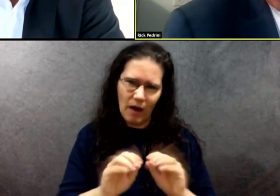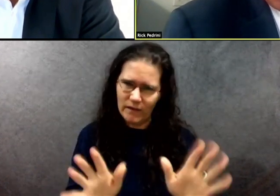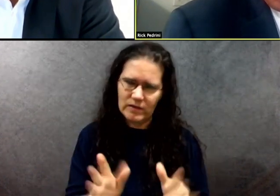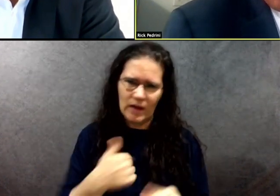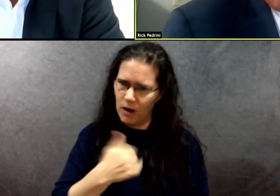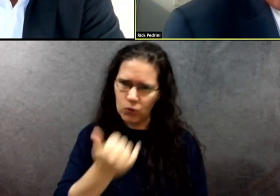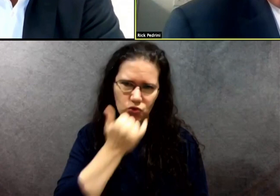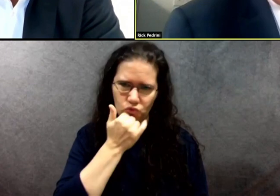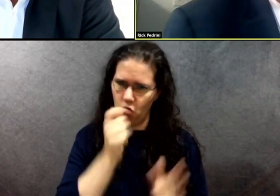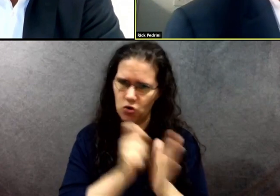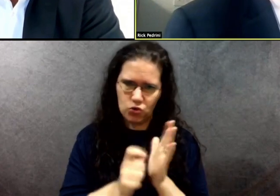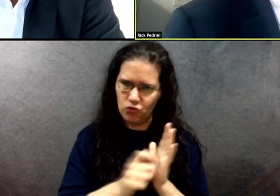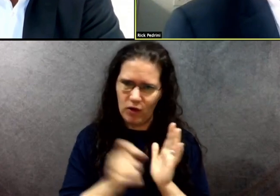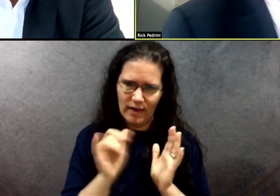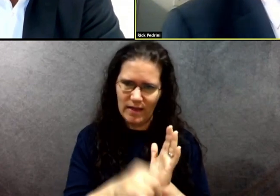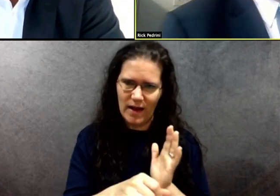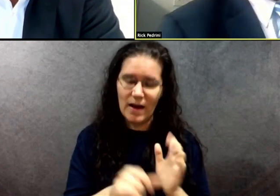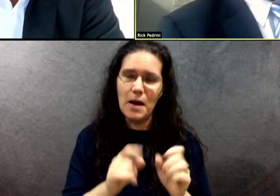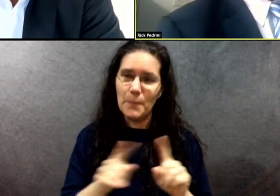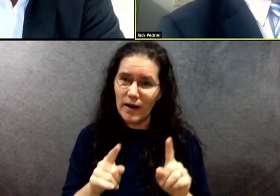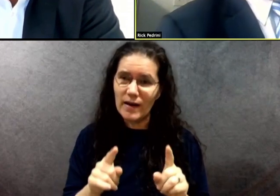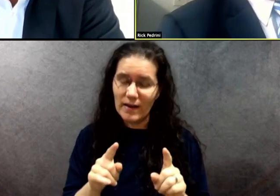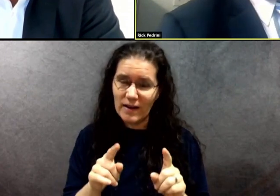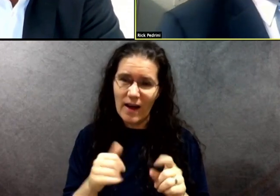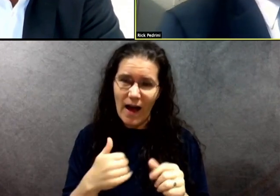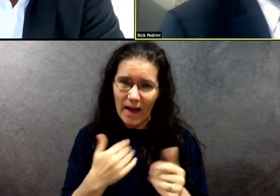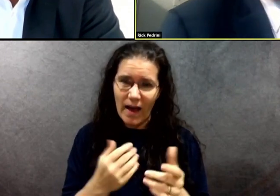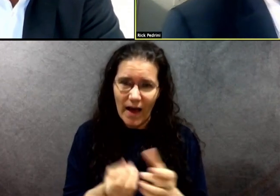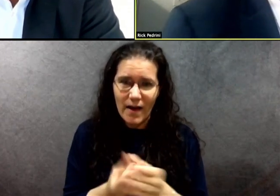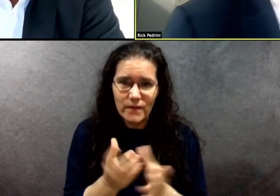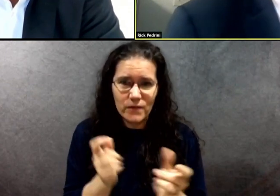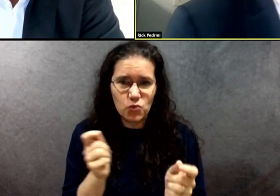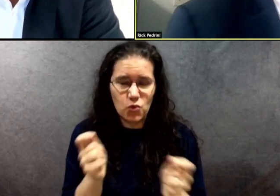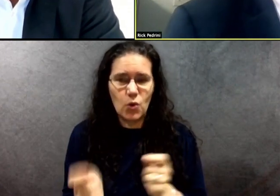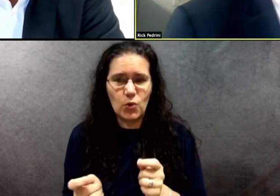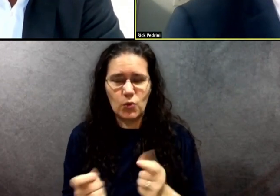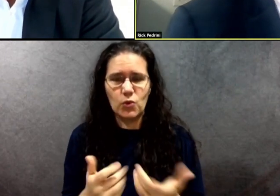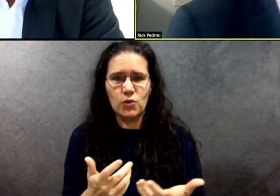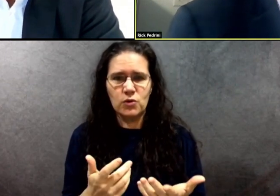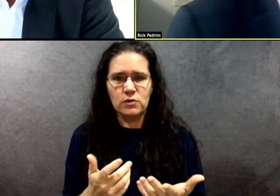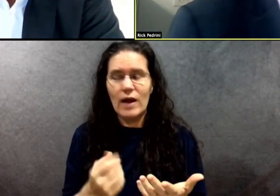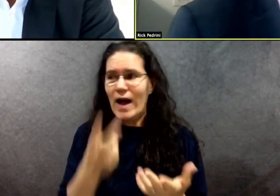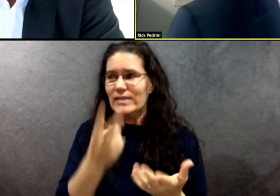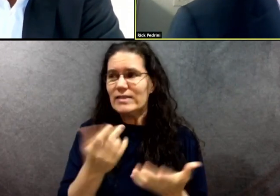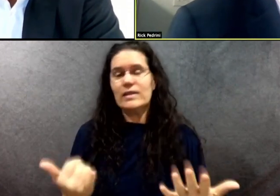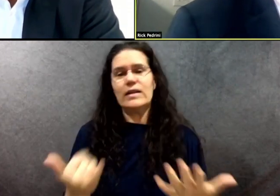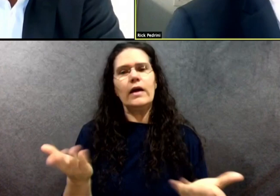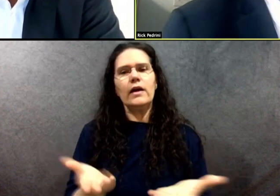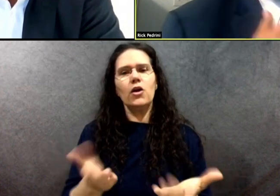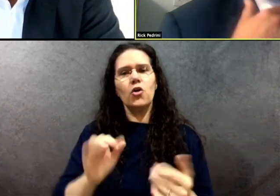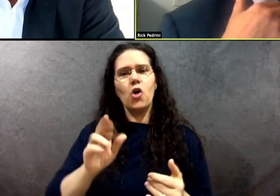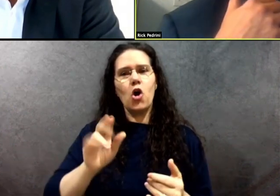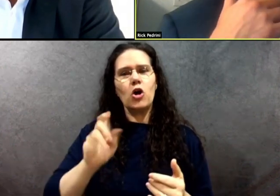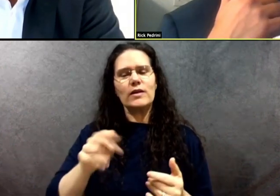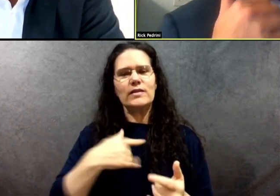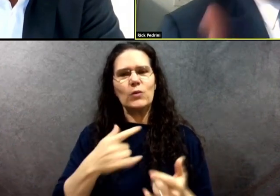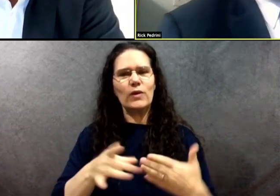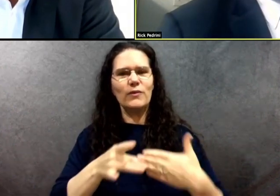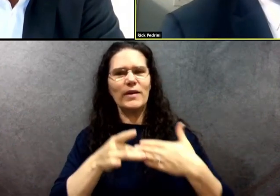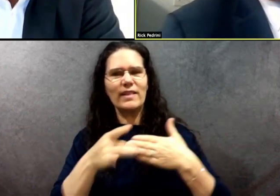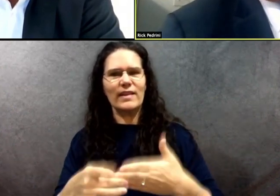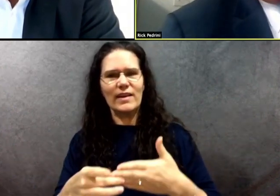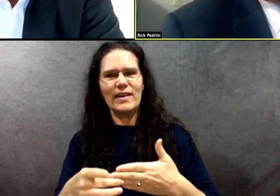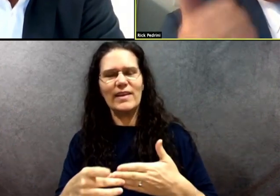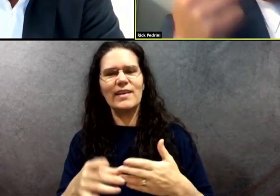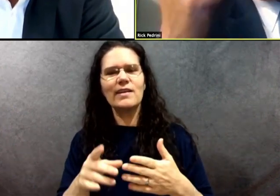but I have grown. I I'm seeing now we here at Arlington, we've been at the forefront of dealing